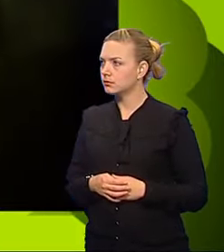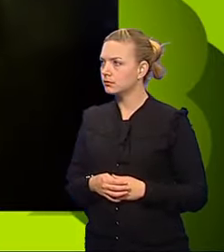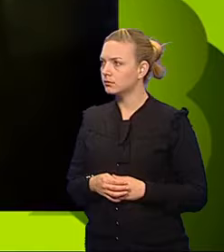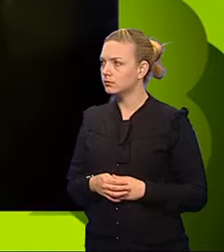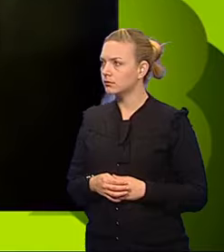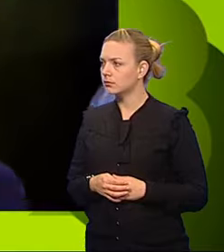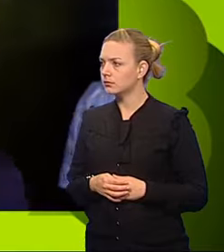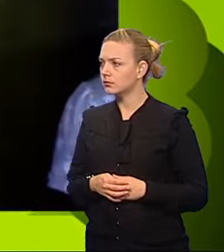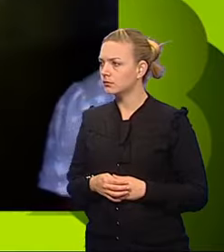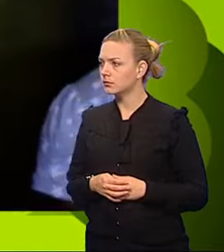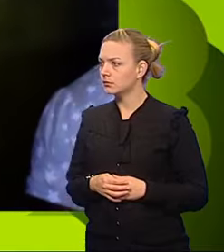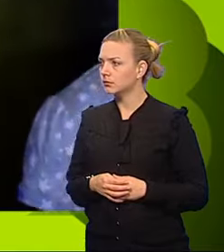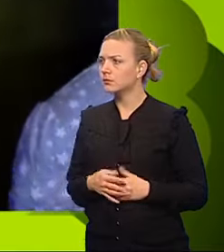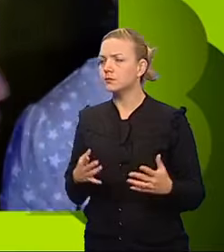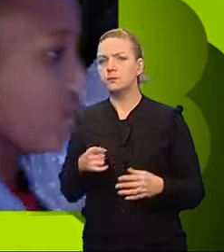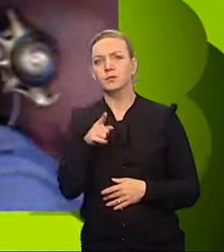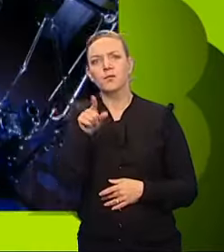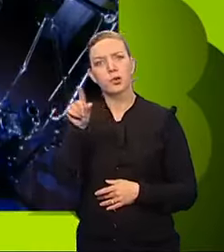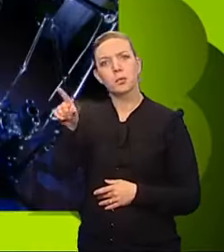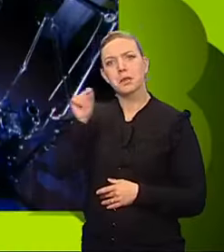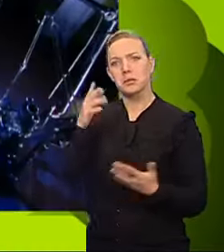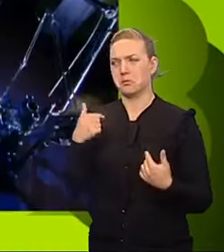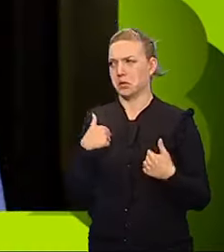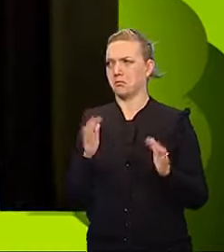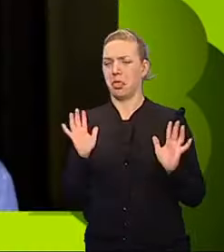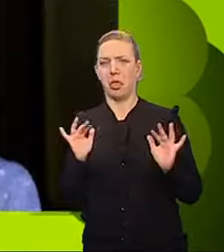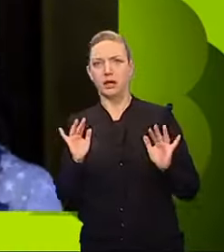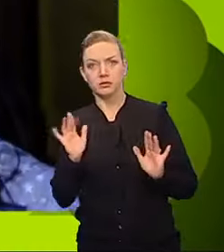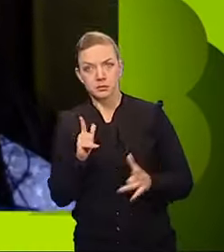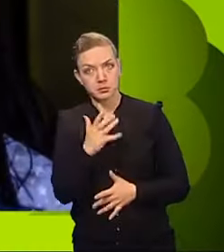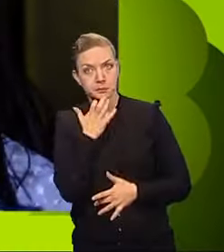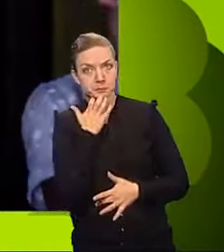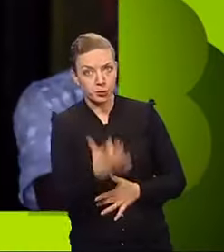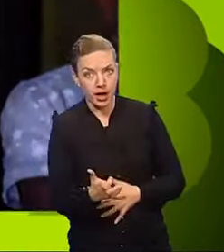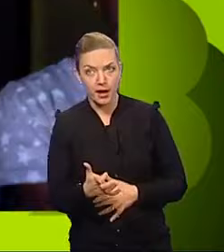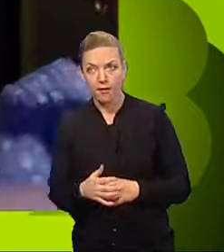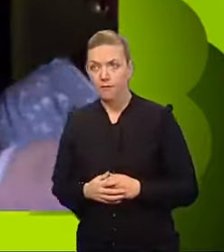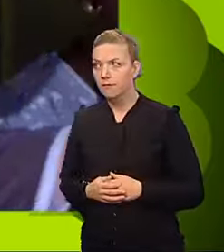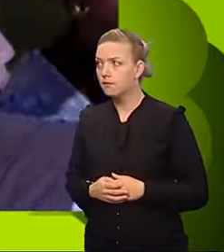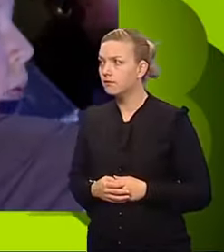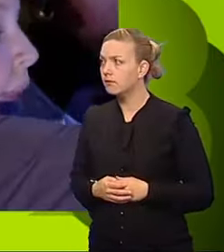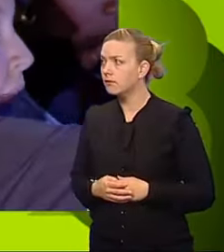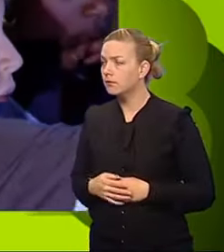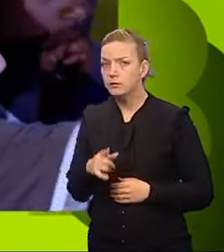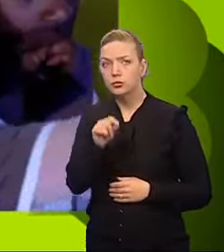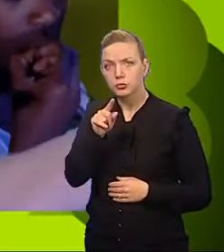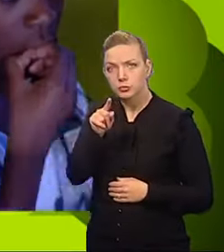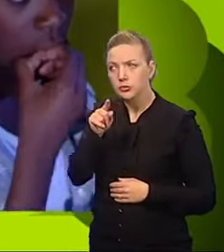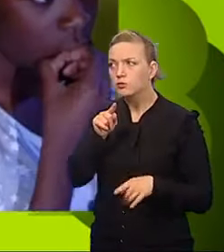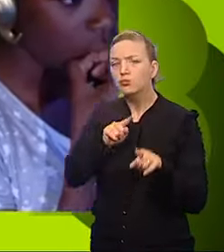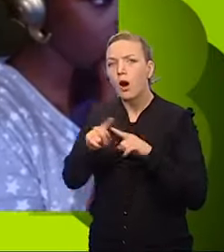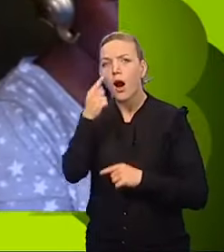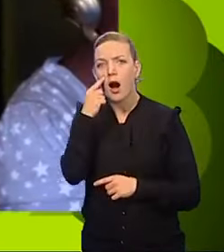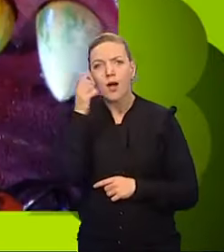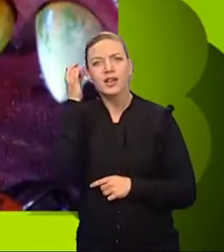Marcel, you do them because I don't... No, be brave, Tom. choose now because you haven't tried it. try that yellow one there that's got the crack